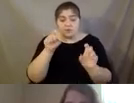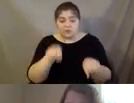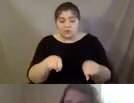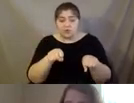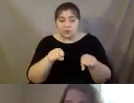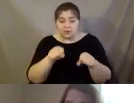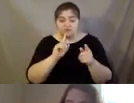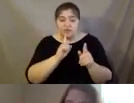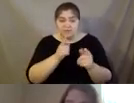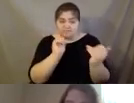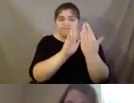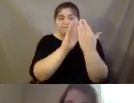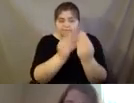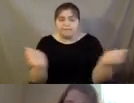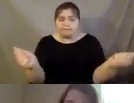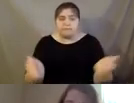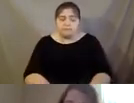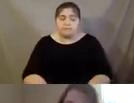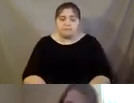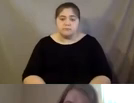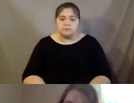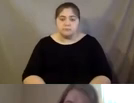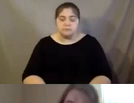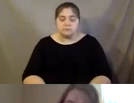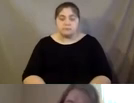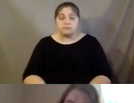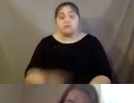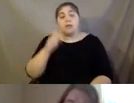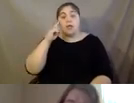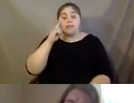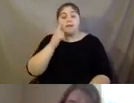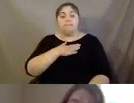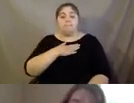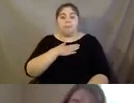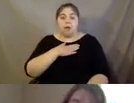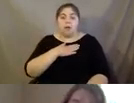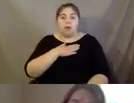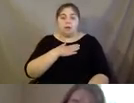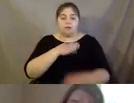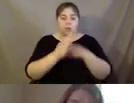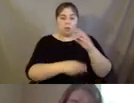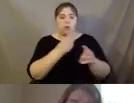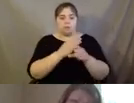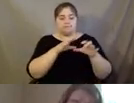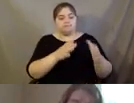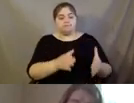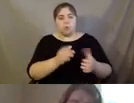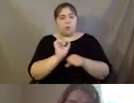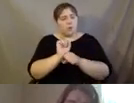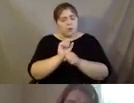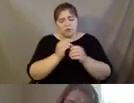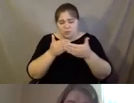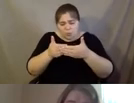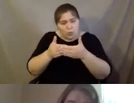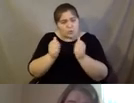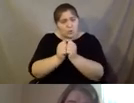face it head on. And, and I think, I mean, in my world, we, we work so closely with